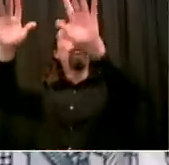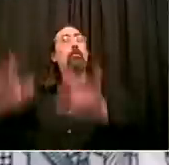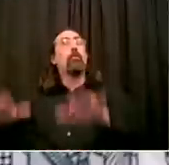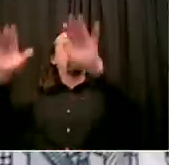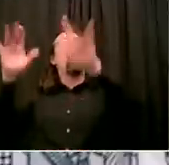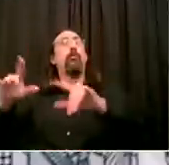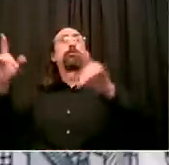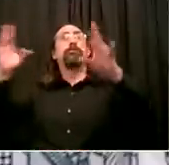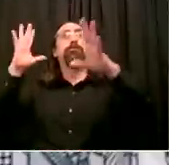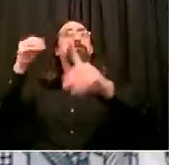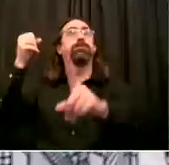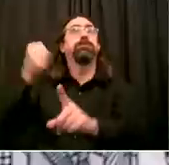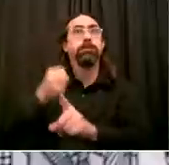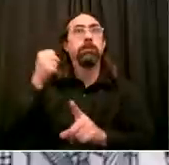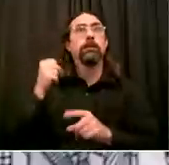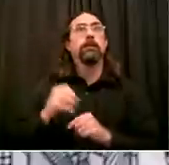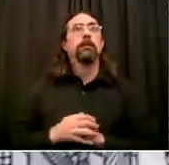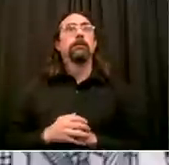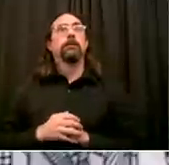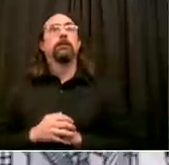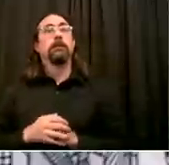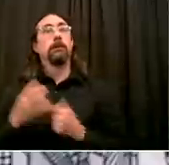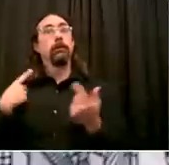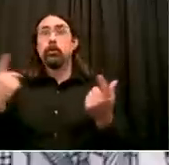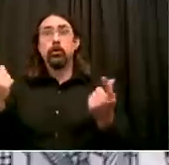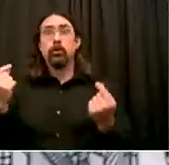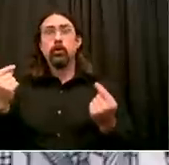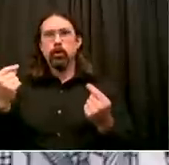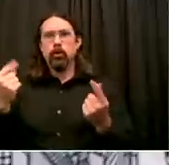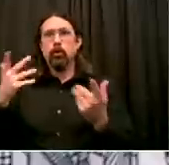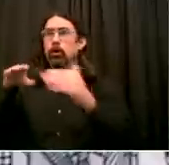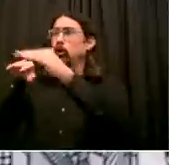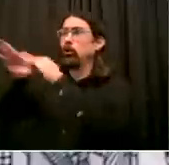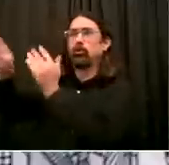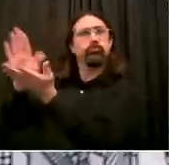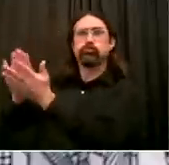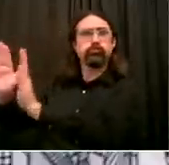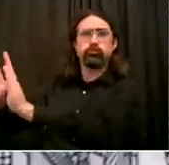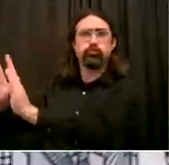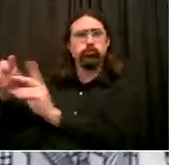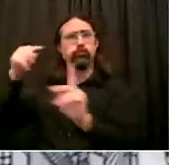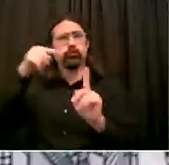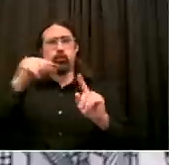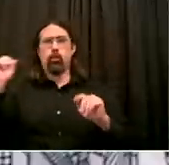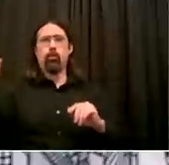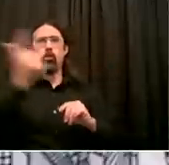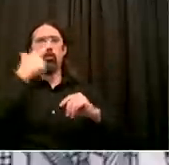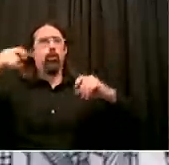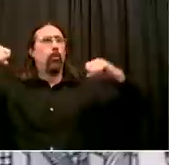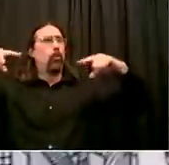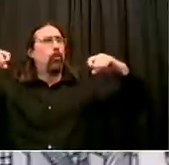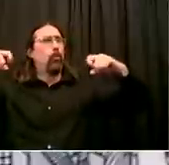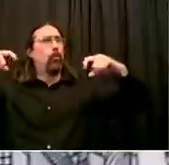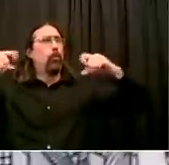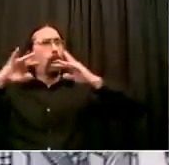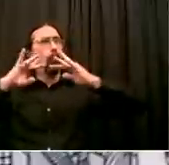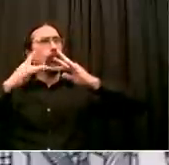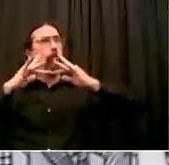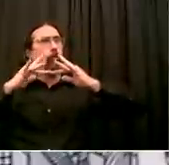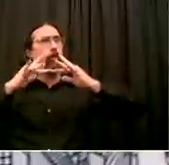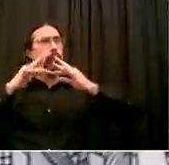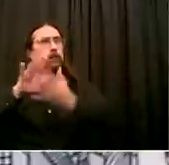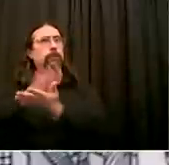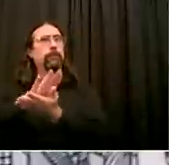and April that any child who needs technology, we're getting it to them. And anyone who needs it can call 311. And